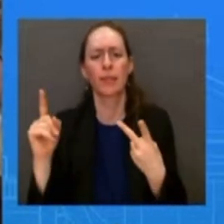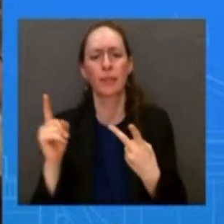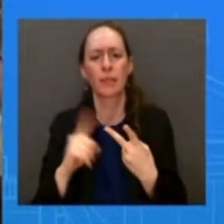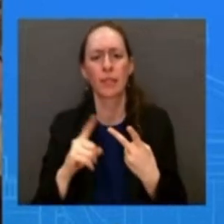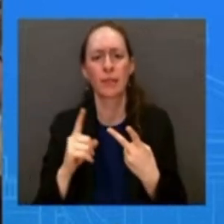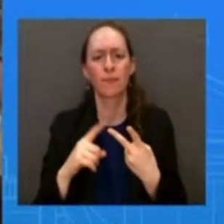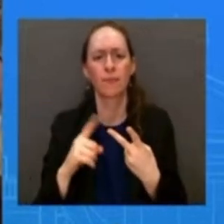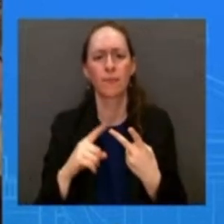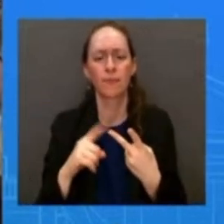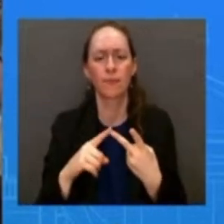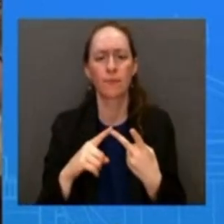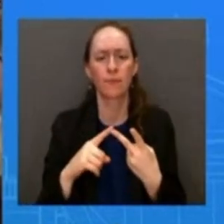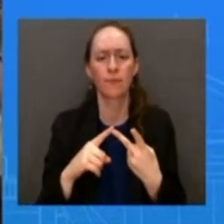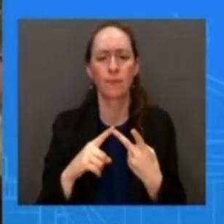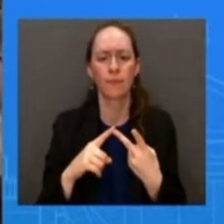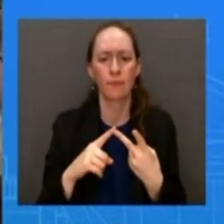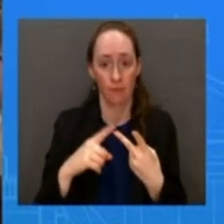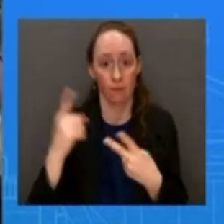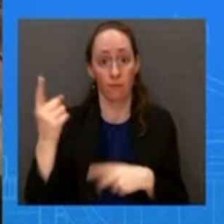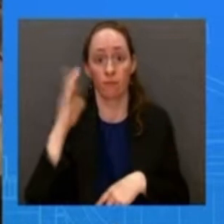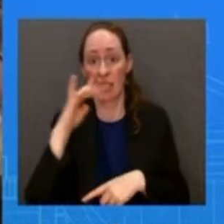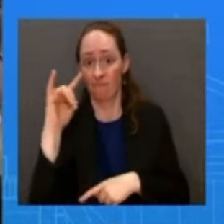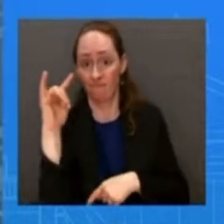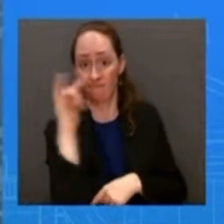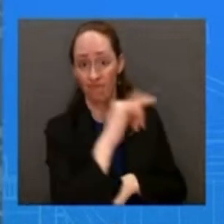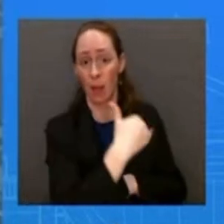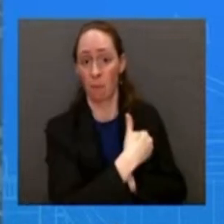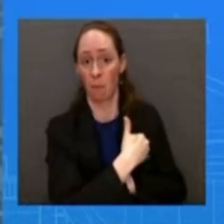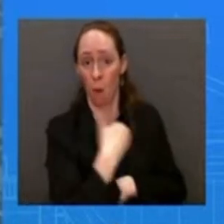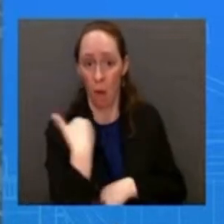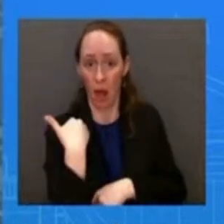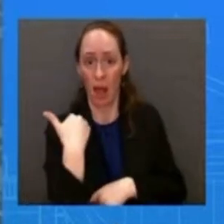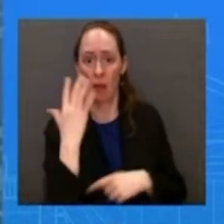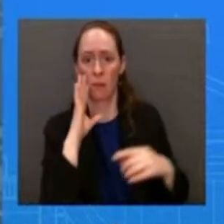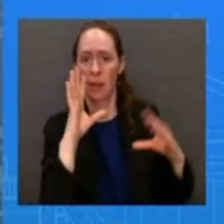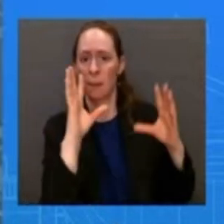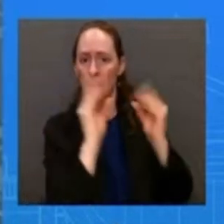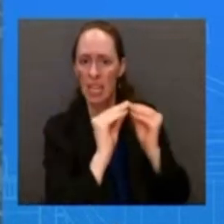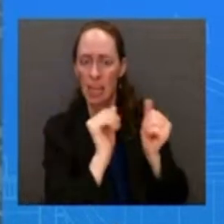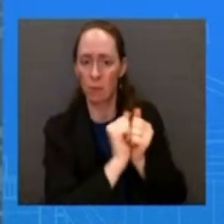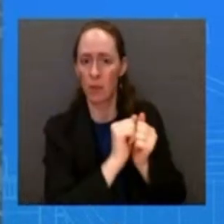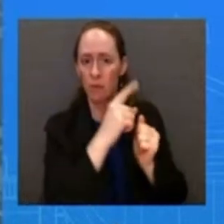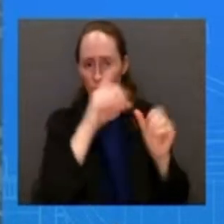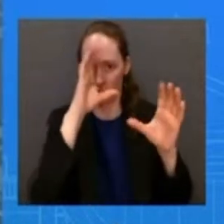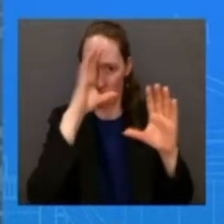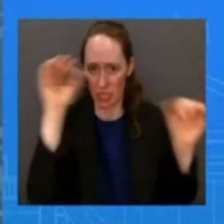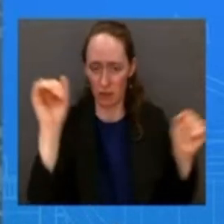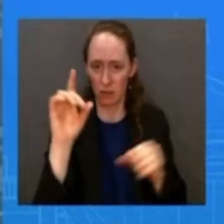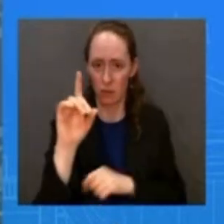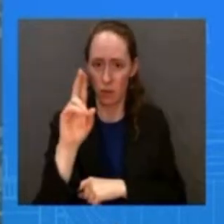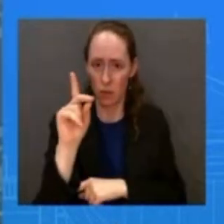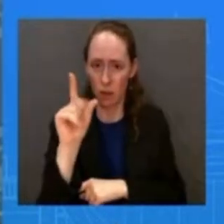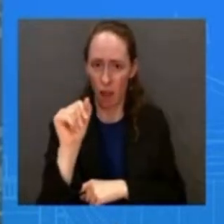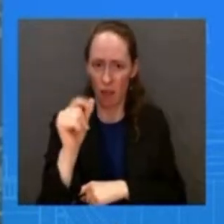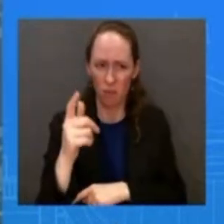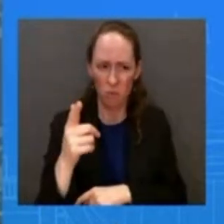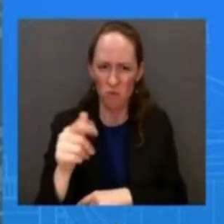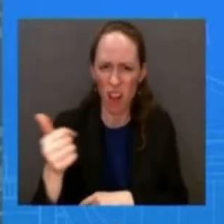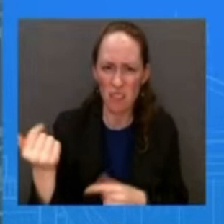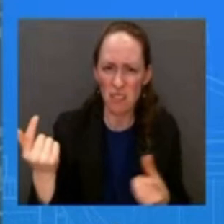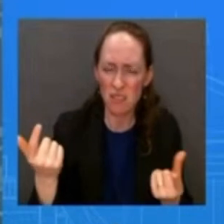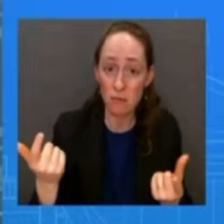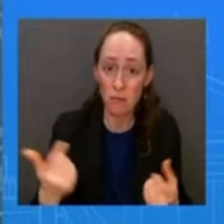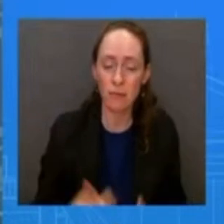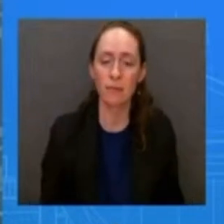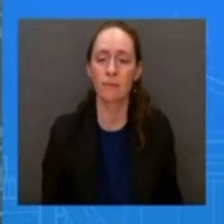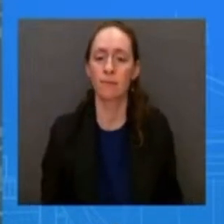flank leaders and uh and president yeah so as you just mentioned president duda uh he'll be meeting with him we'll have more